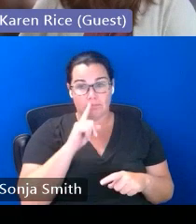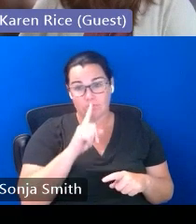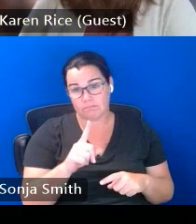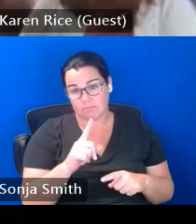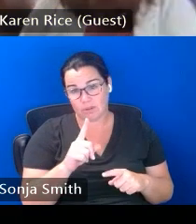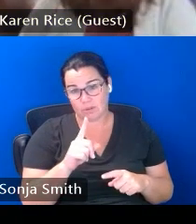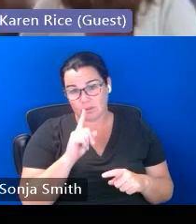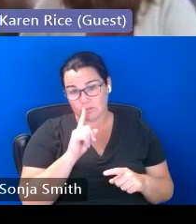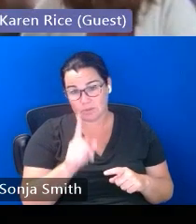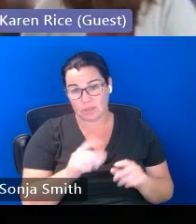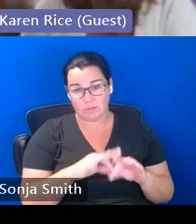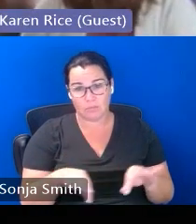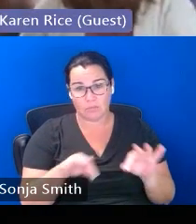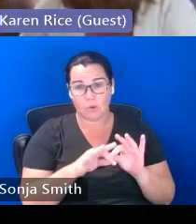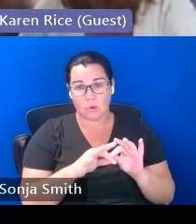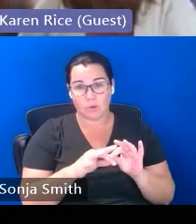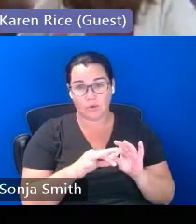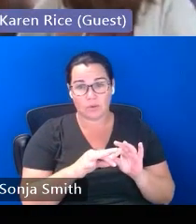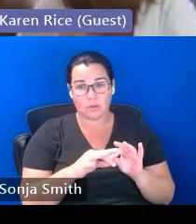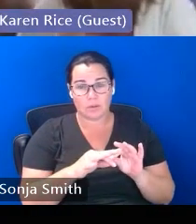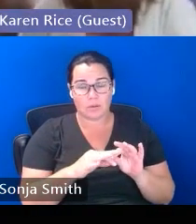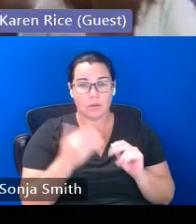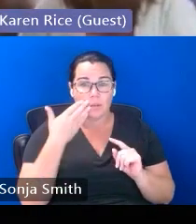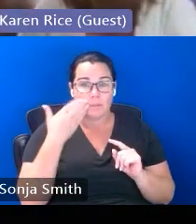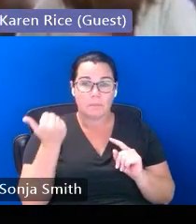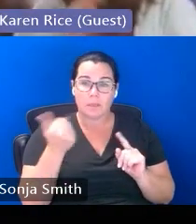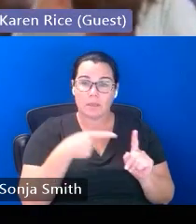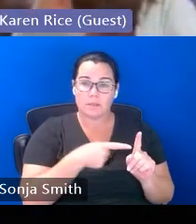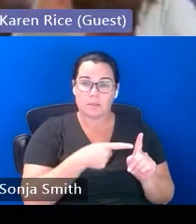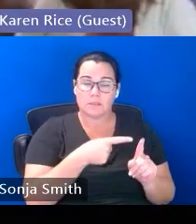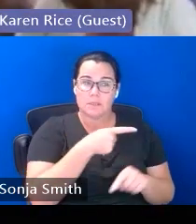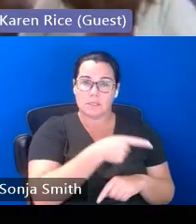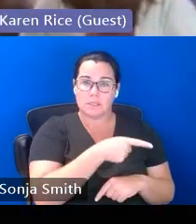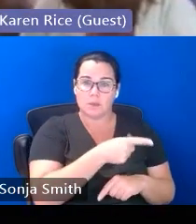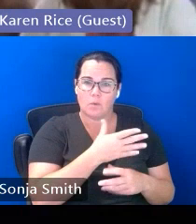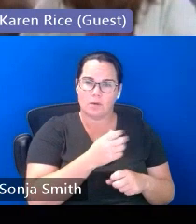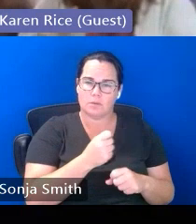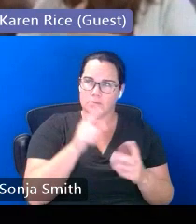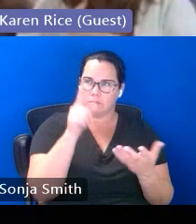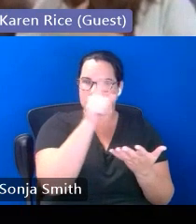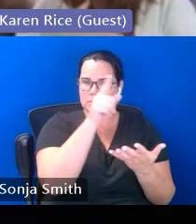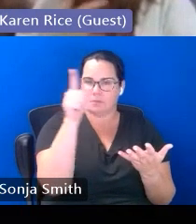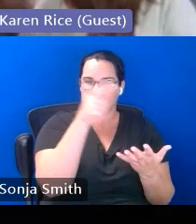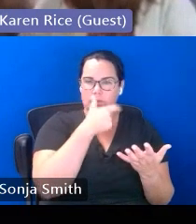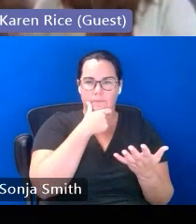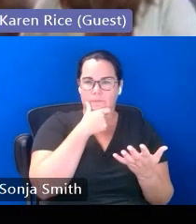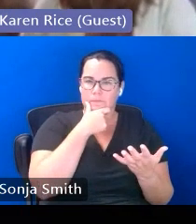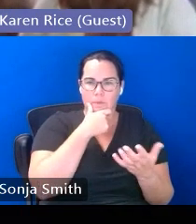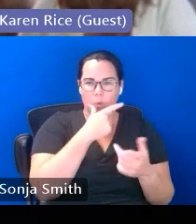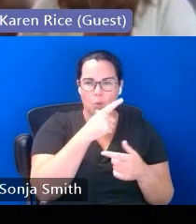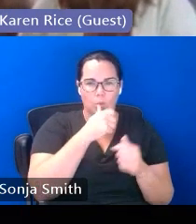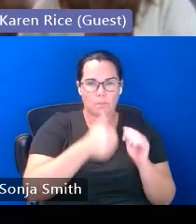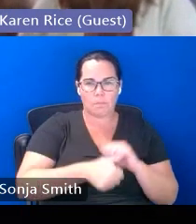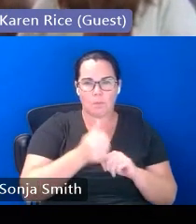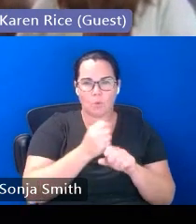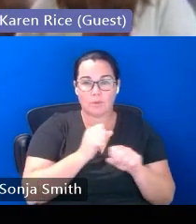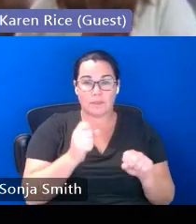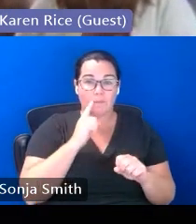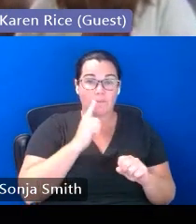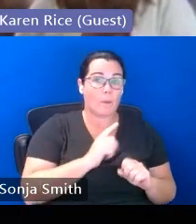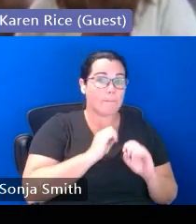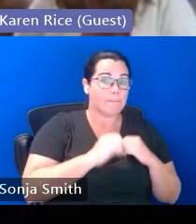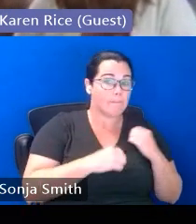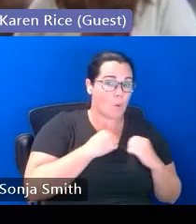because he wanted to make sure that it was kind of the the safer choice for him safer um both emotionally and physically for him